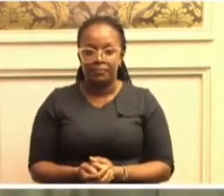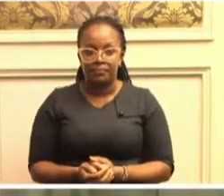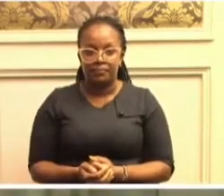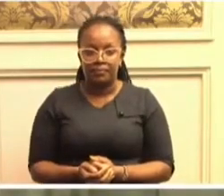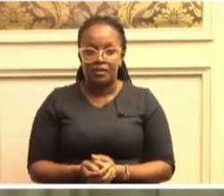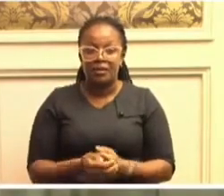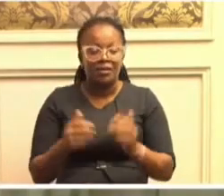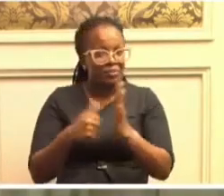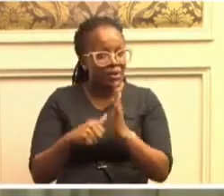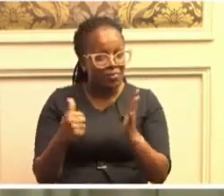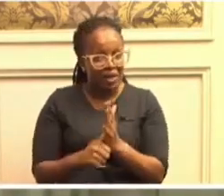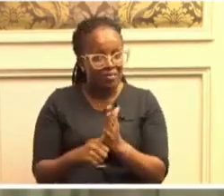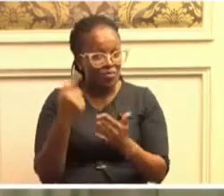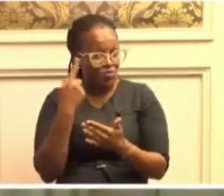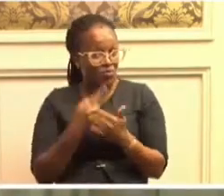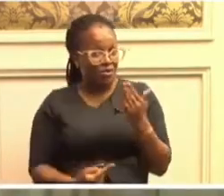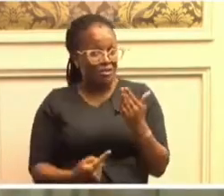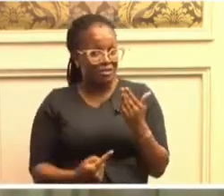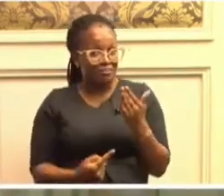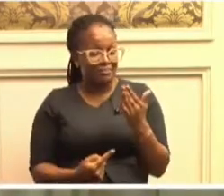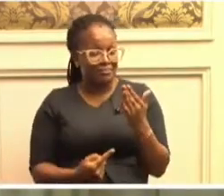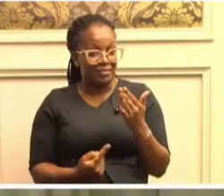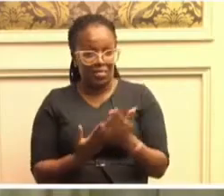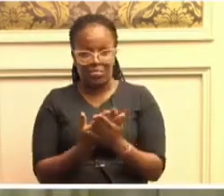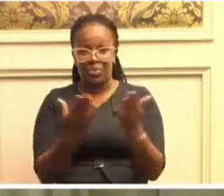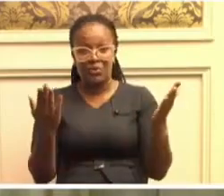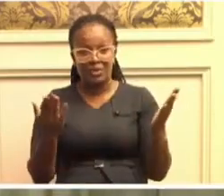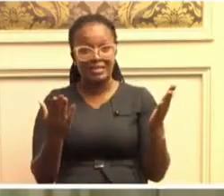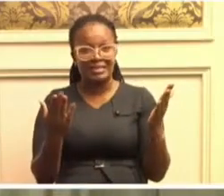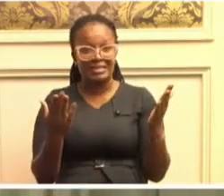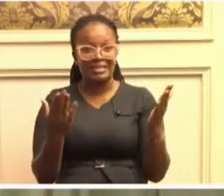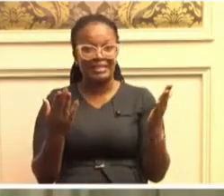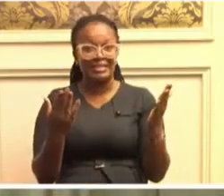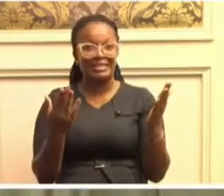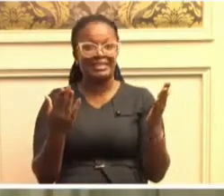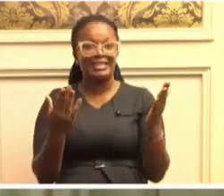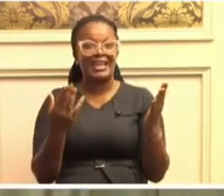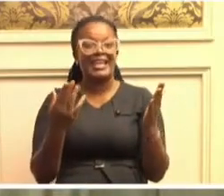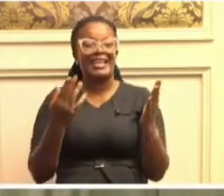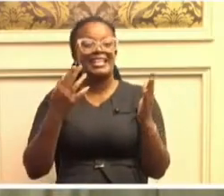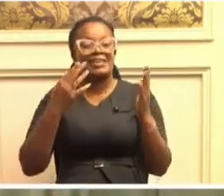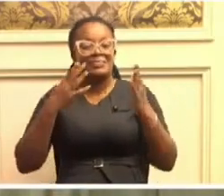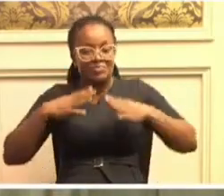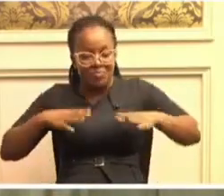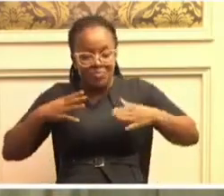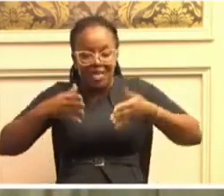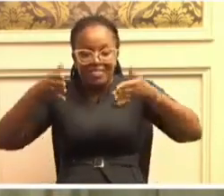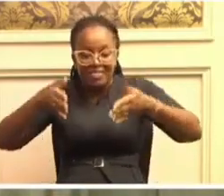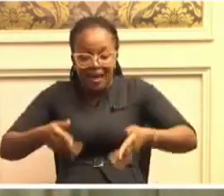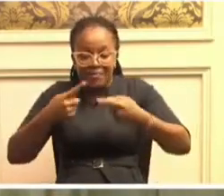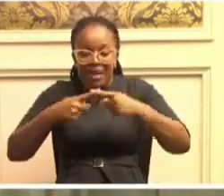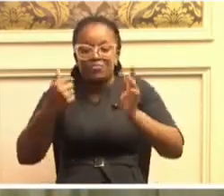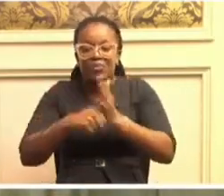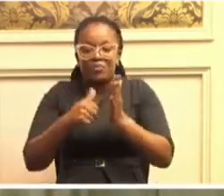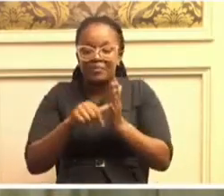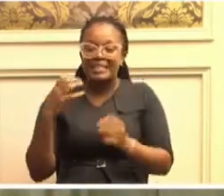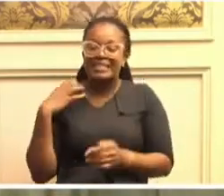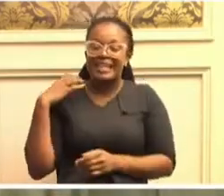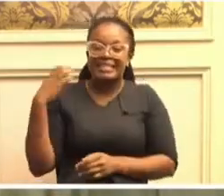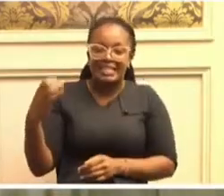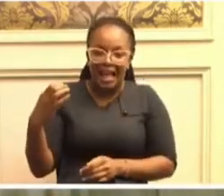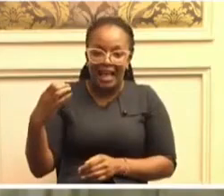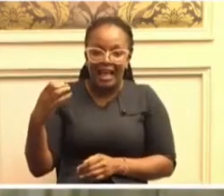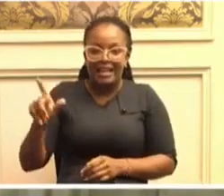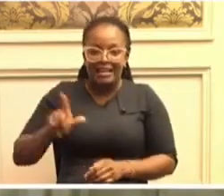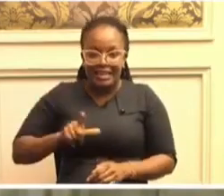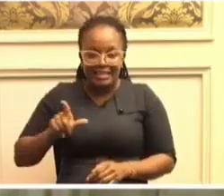The problem is not the chairs. The problem is the chair ladies and the chairman. And often,